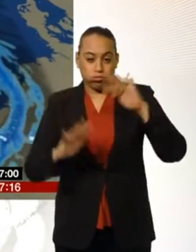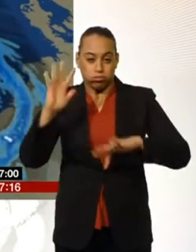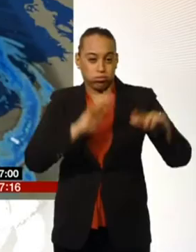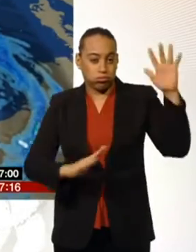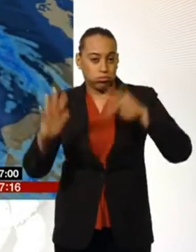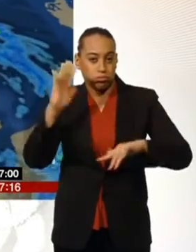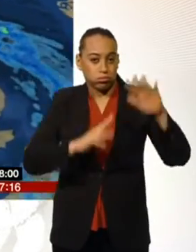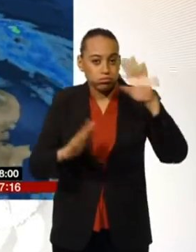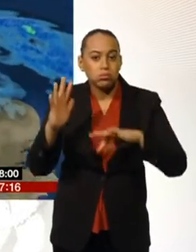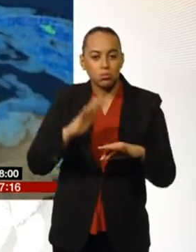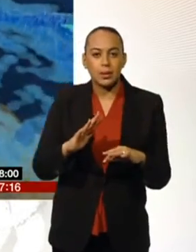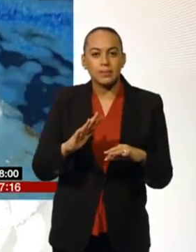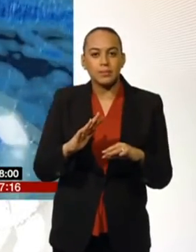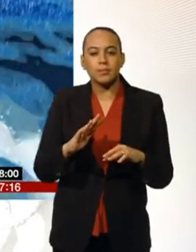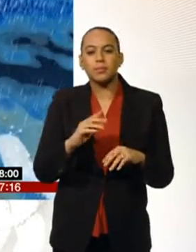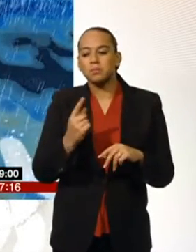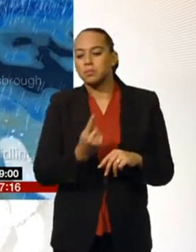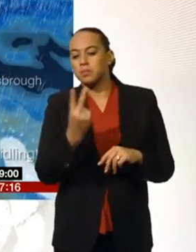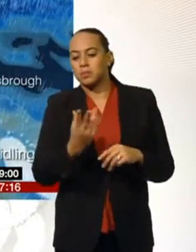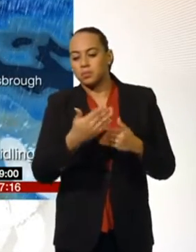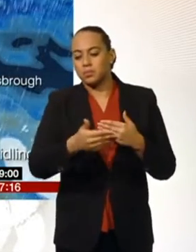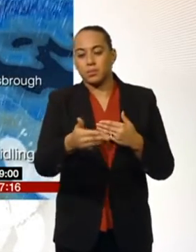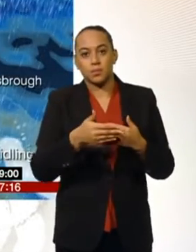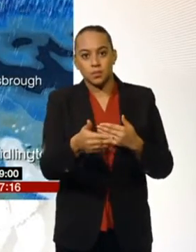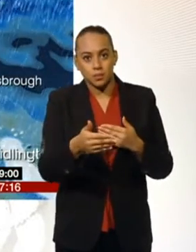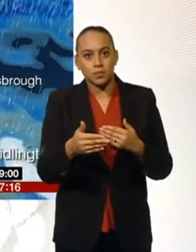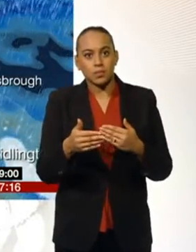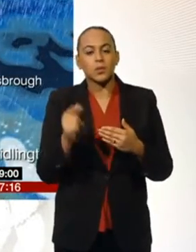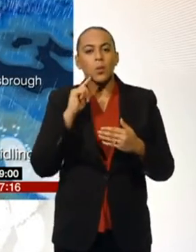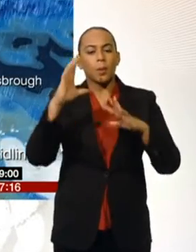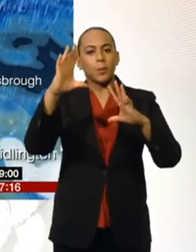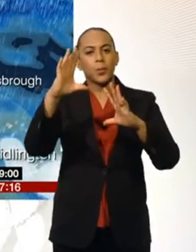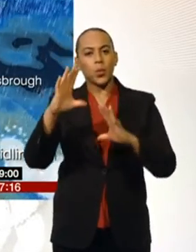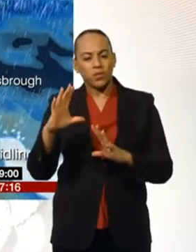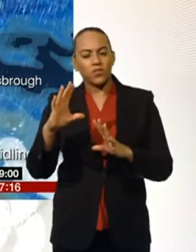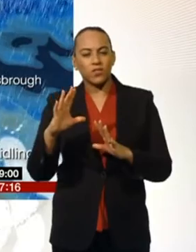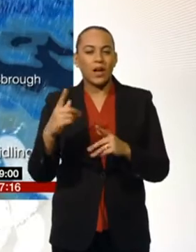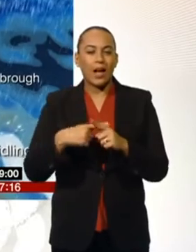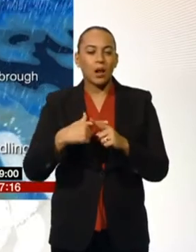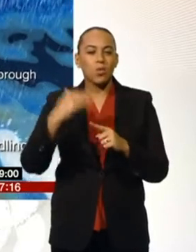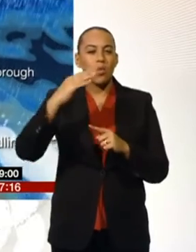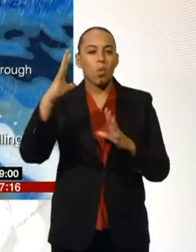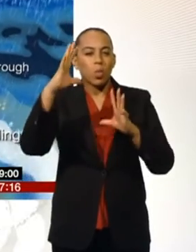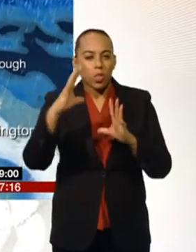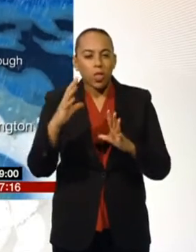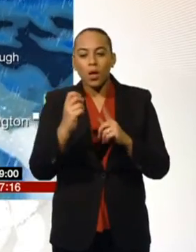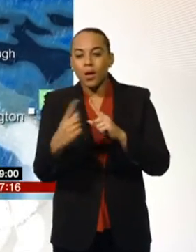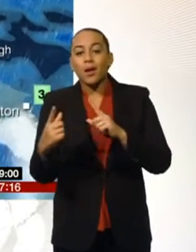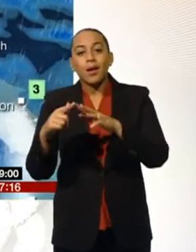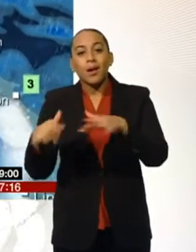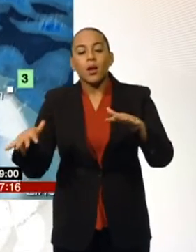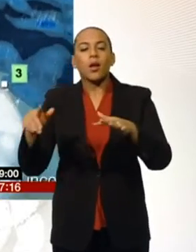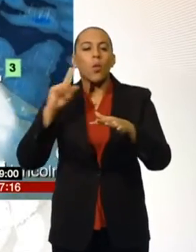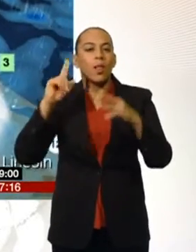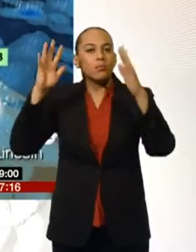That snow though is pushing its way southwards and we'll start to see it snow a little bit more across parts of northeast England, mainly rain towards the coast. It's going to be mainly